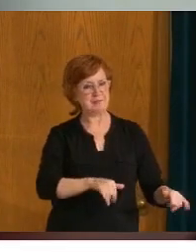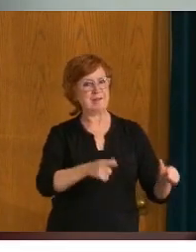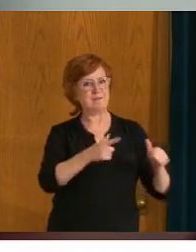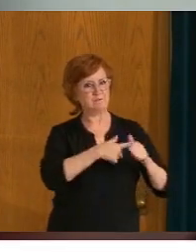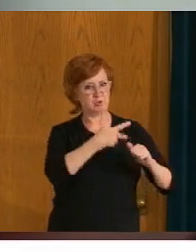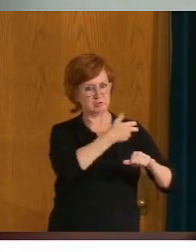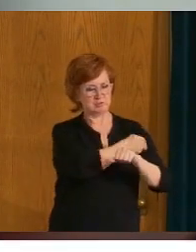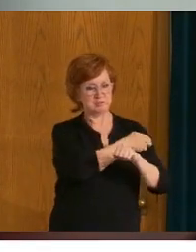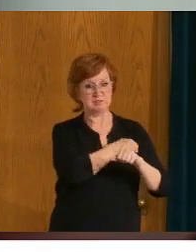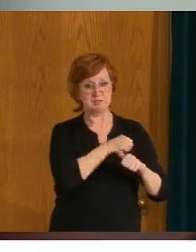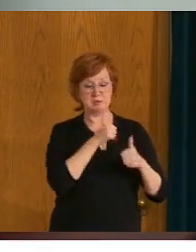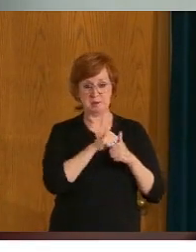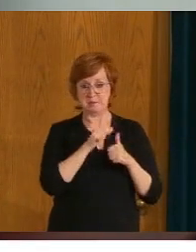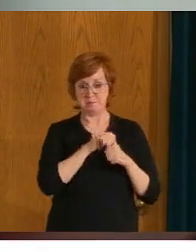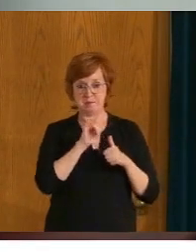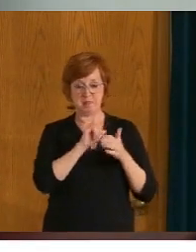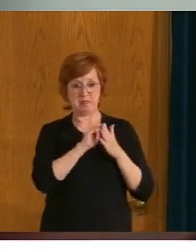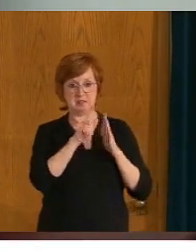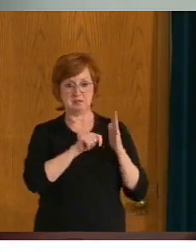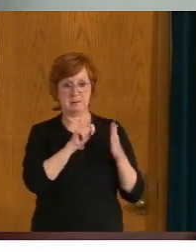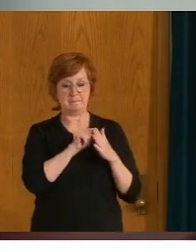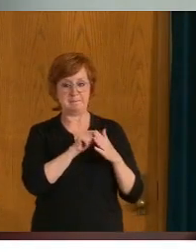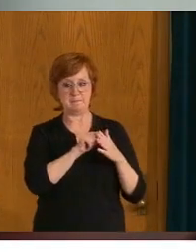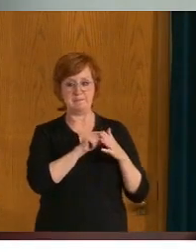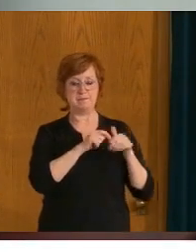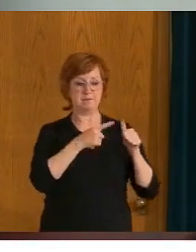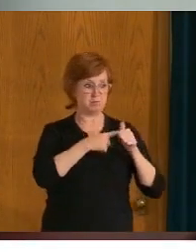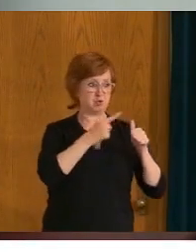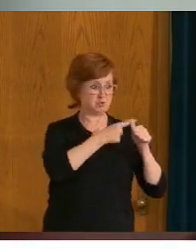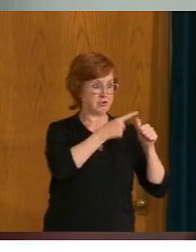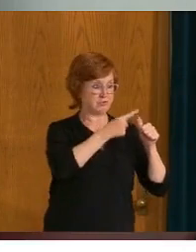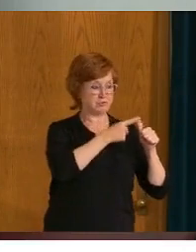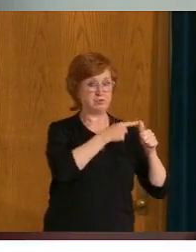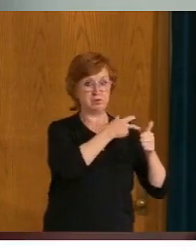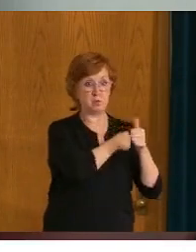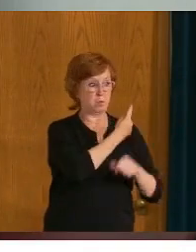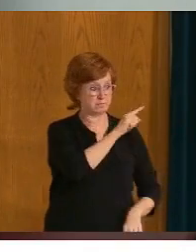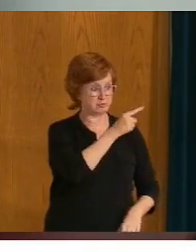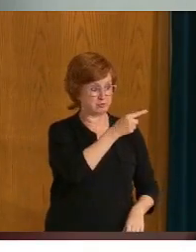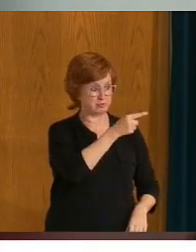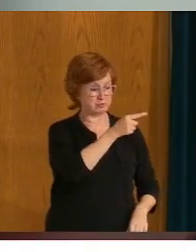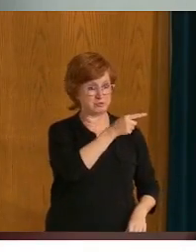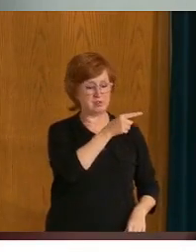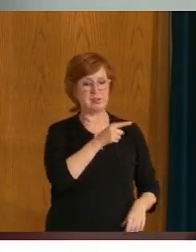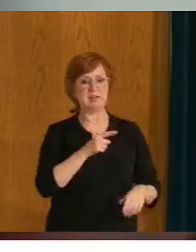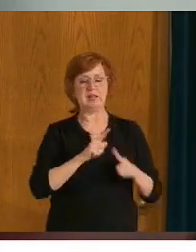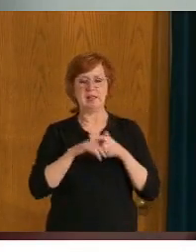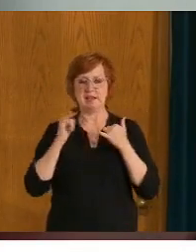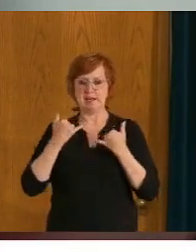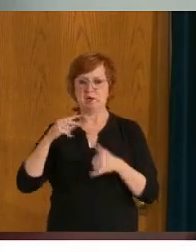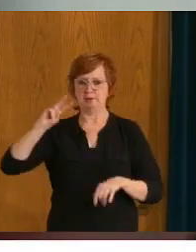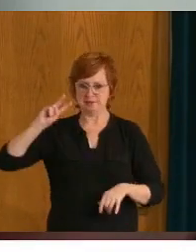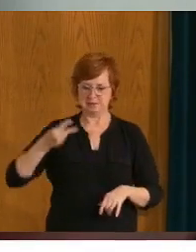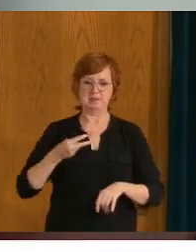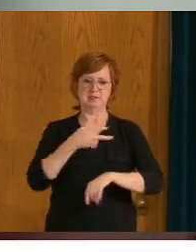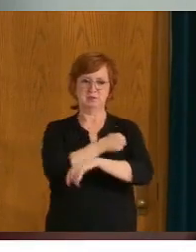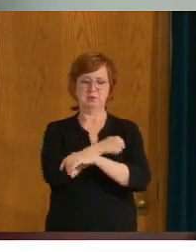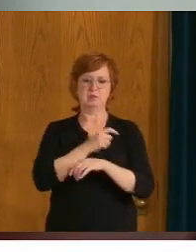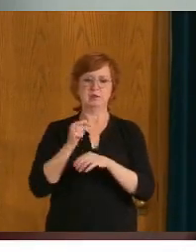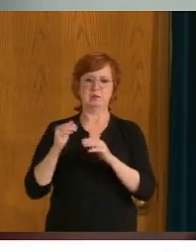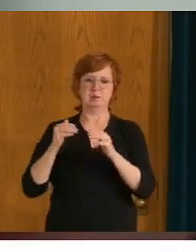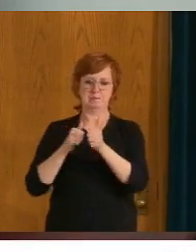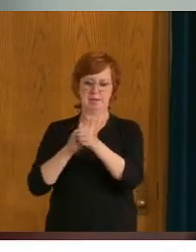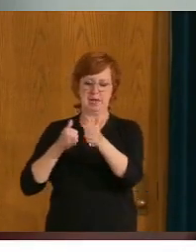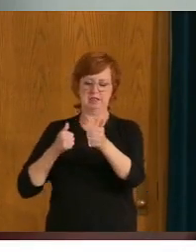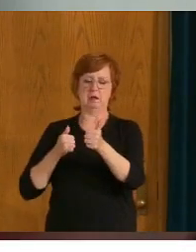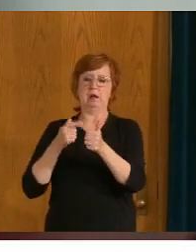strategy. So we did take away a little bit from that momentum on second doses, but we're seeing it come up quite a bit right now. The booked appointments are, are snapped